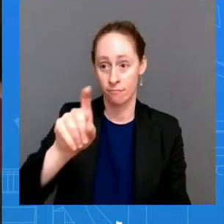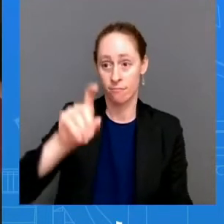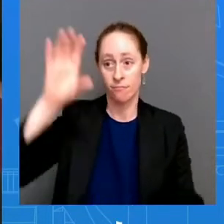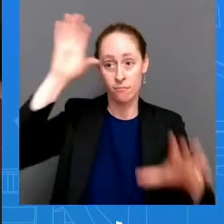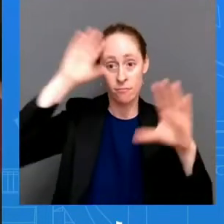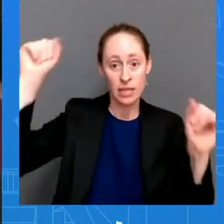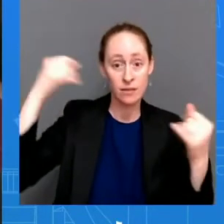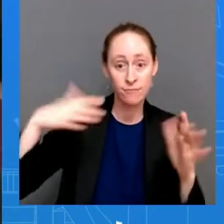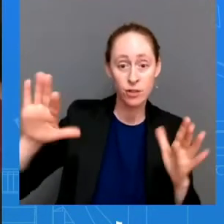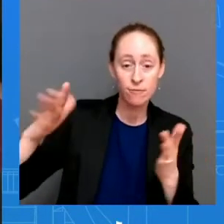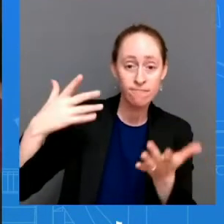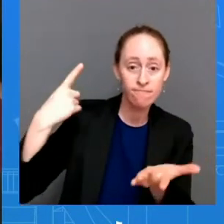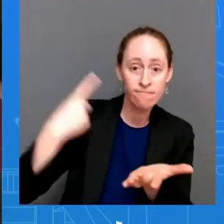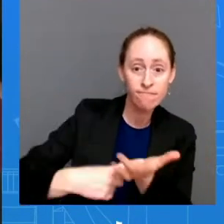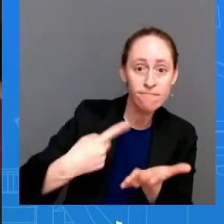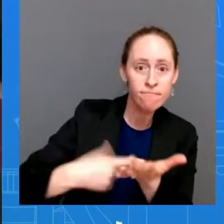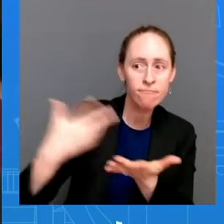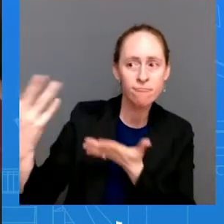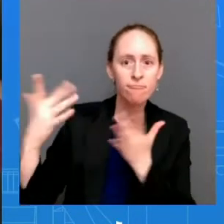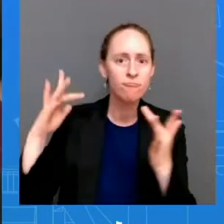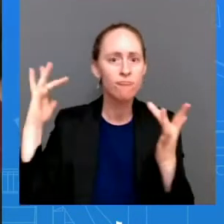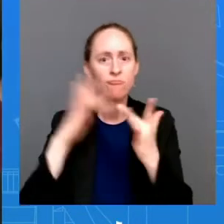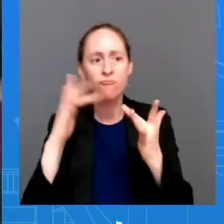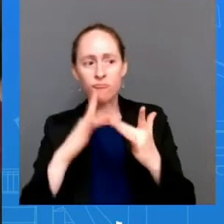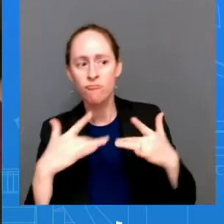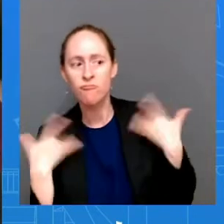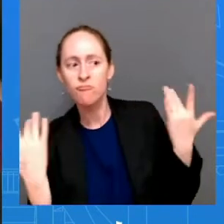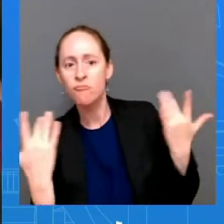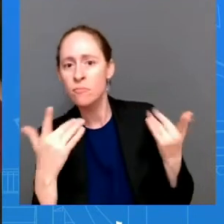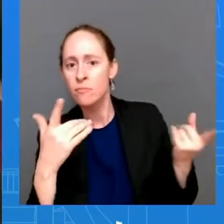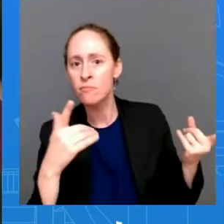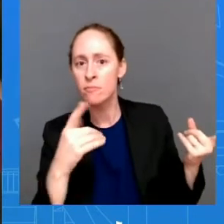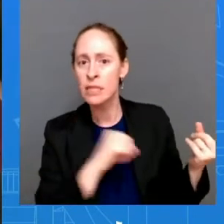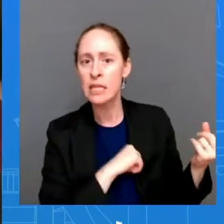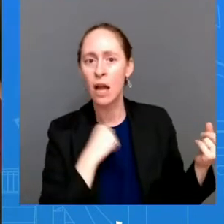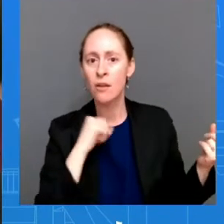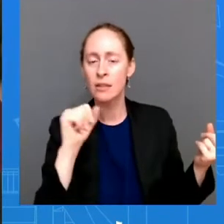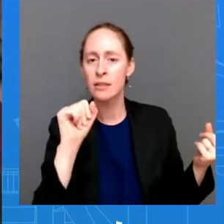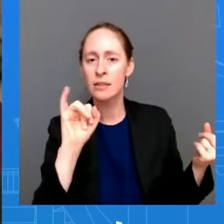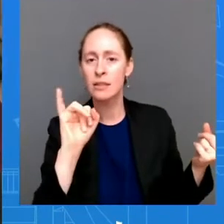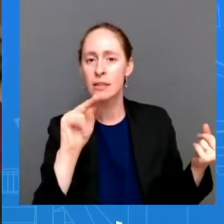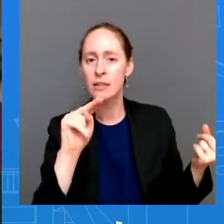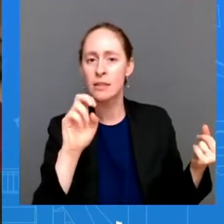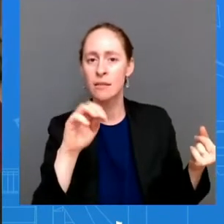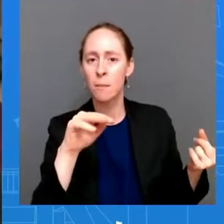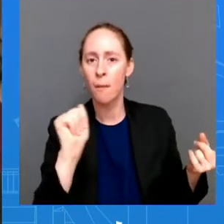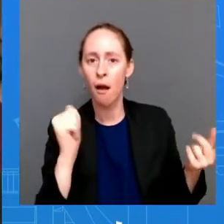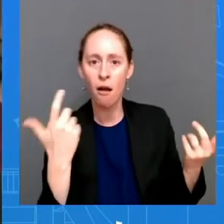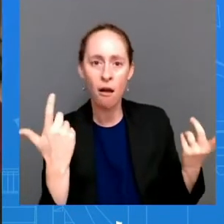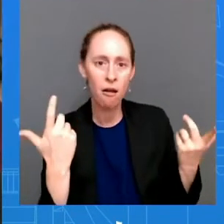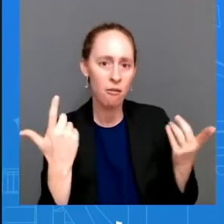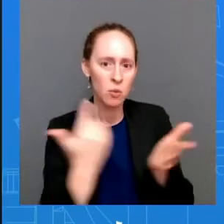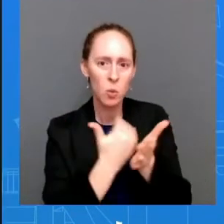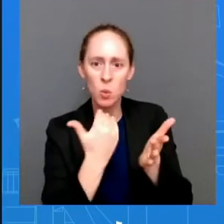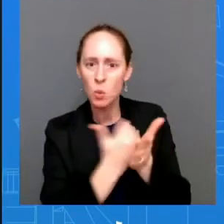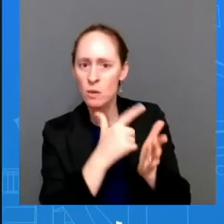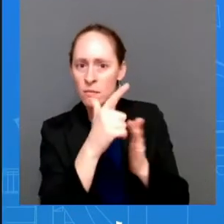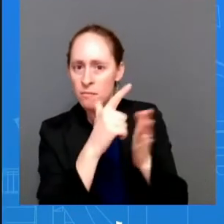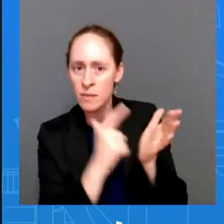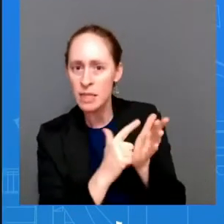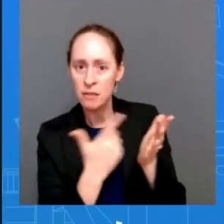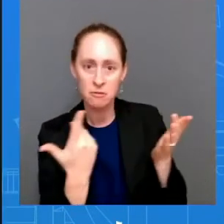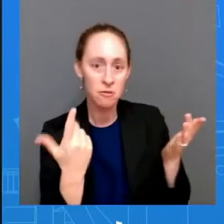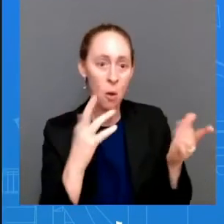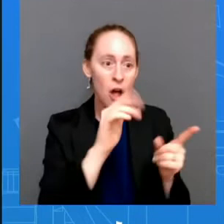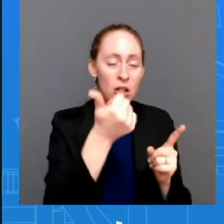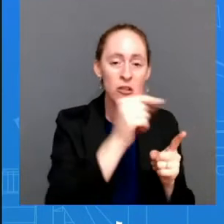reduction act or any conversations that the white house is having with senators as they try to push us over the baseline we're not going to negotiate from here as we